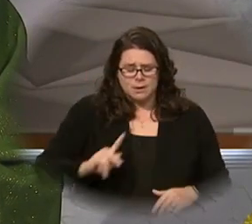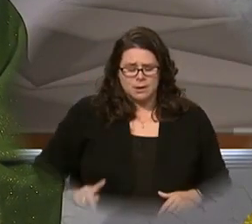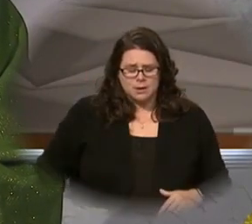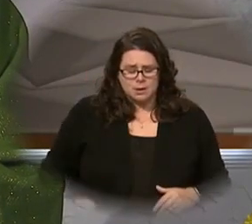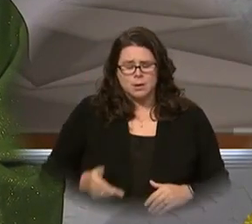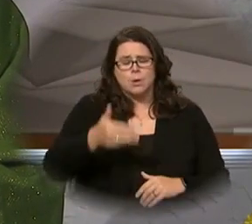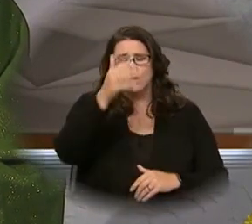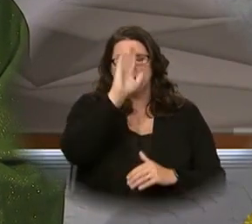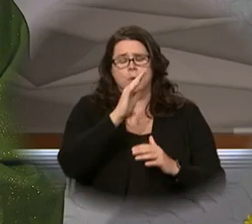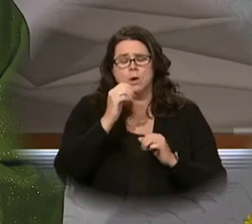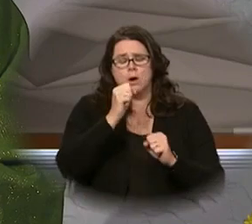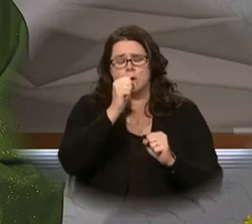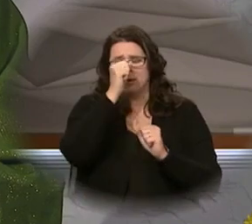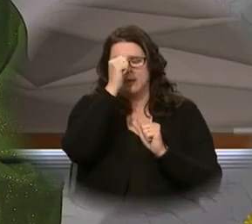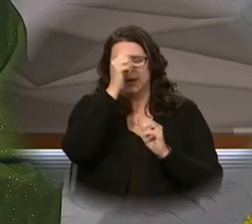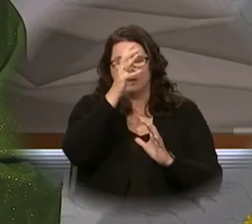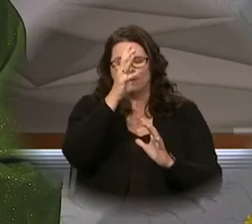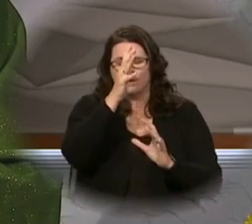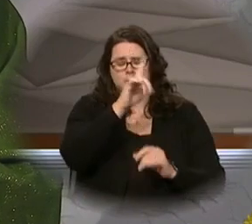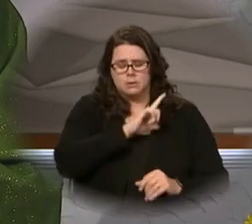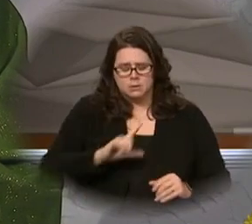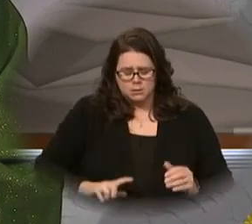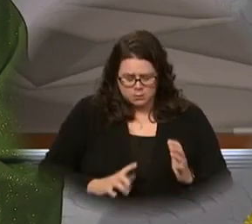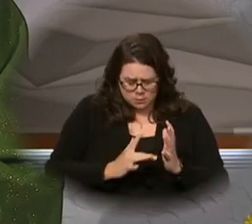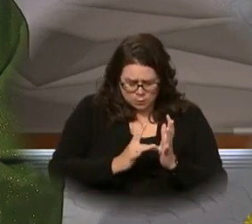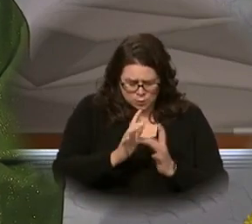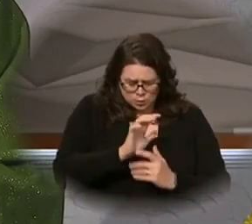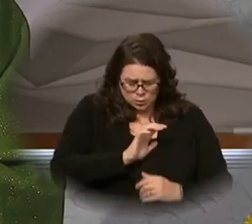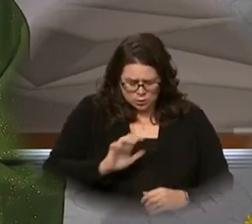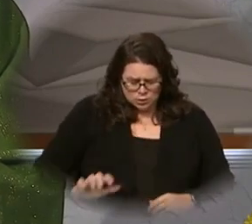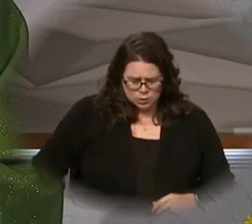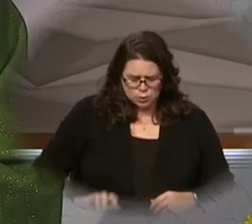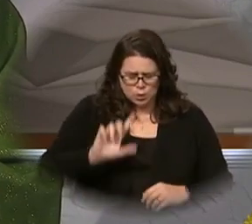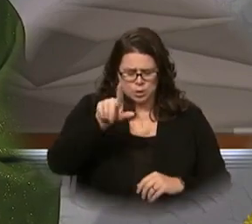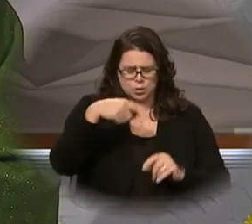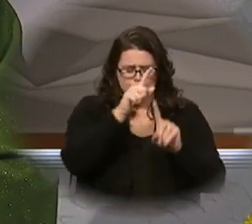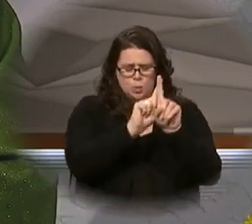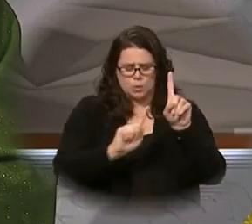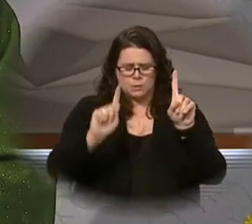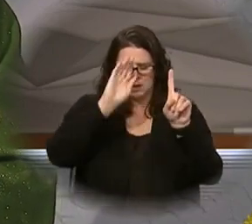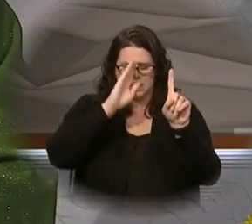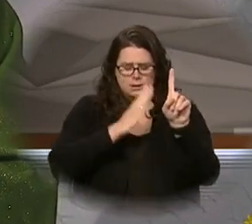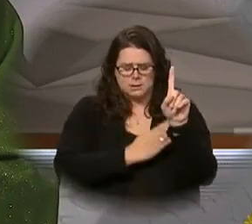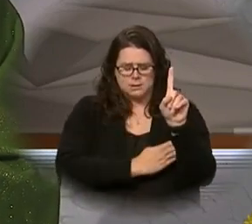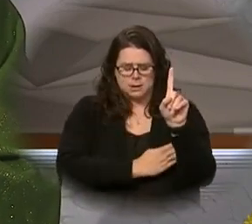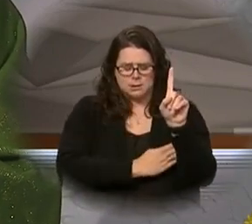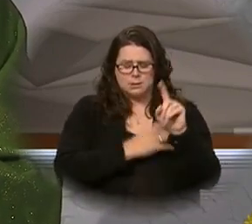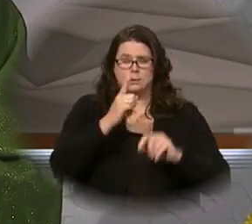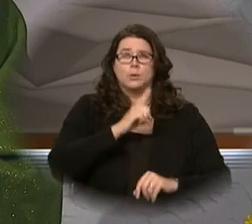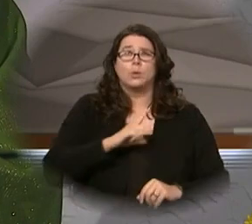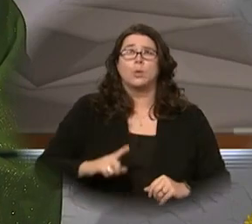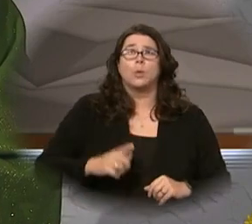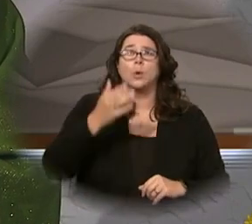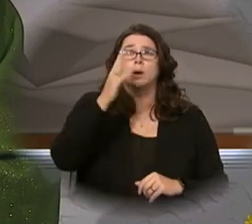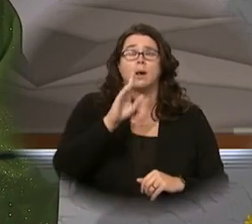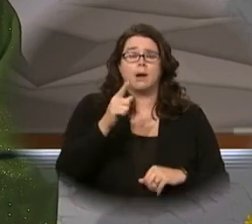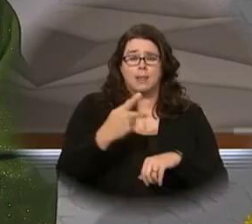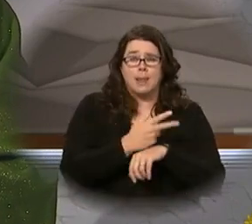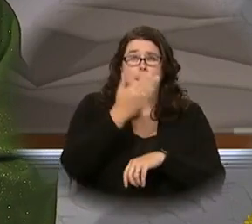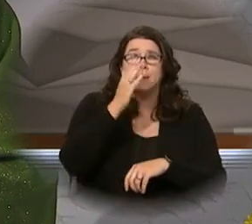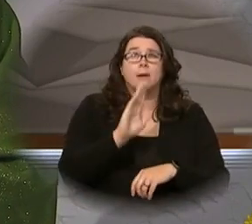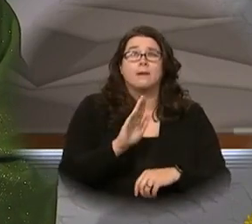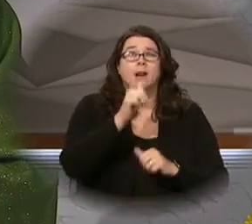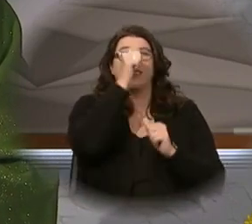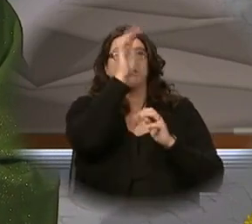Heavenly King Oh God Almighty Father Lord Jesus Christ only begotten Son Lord